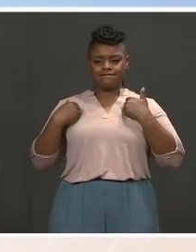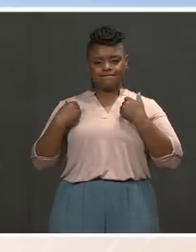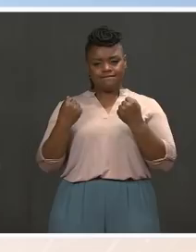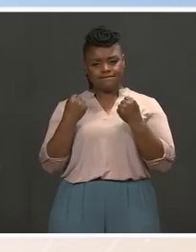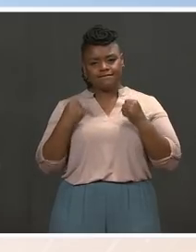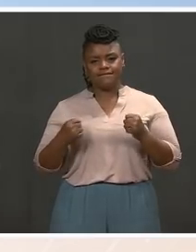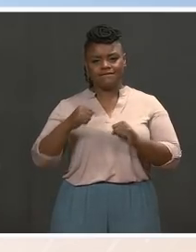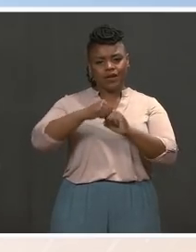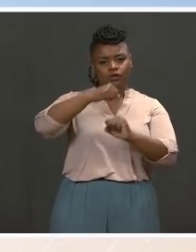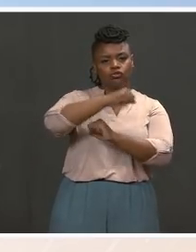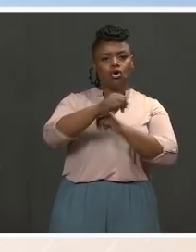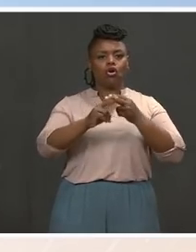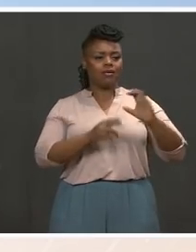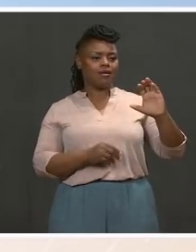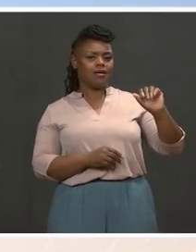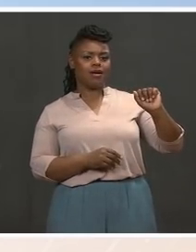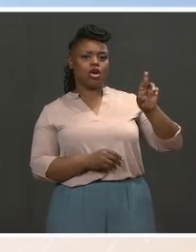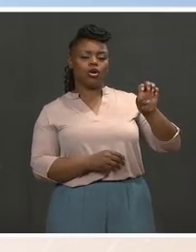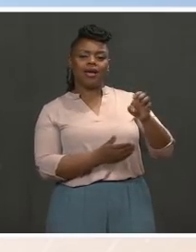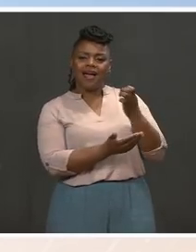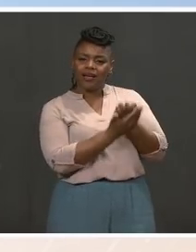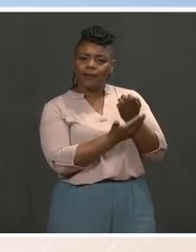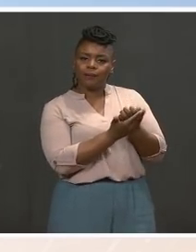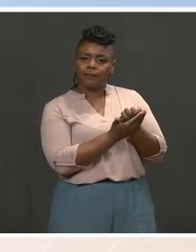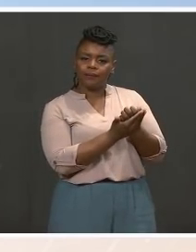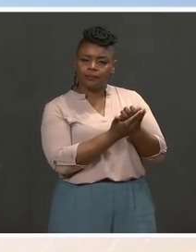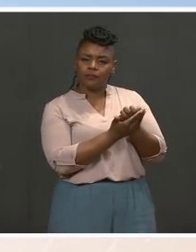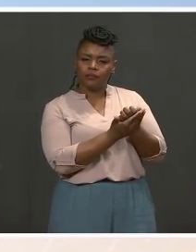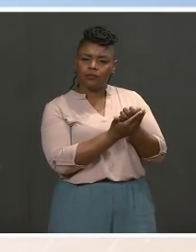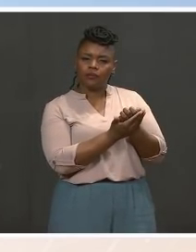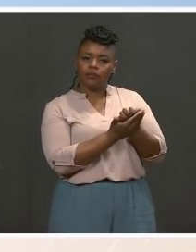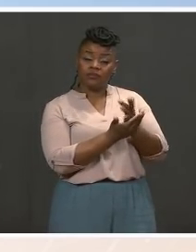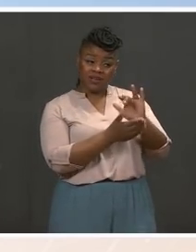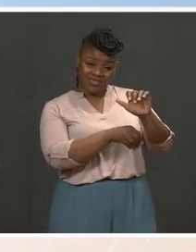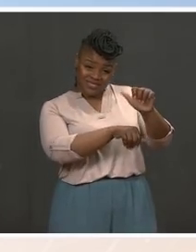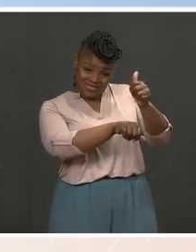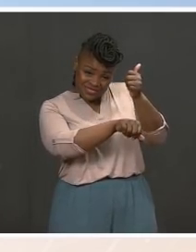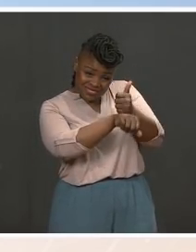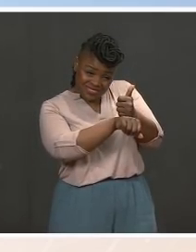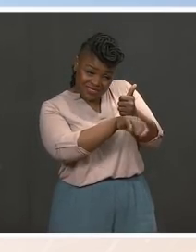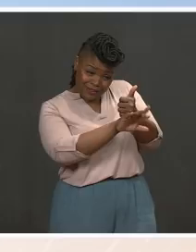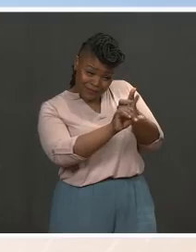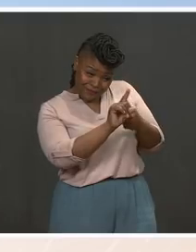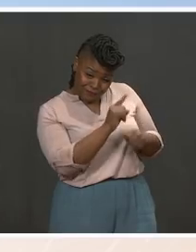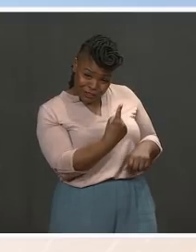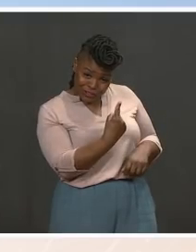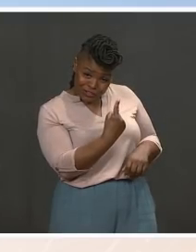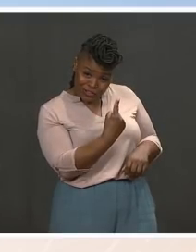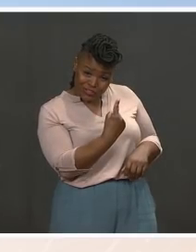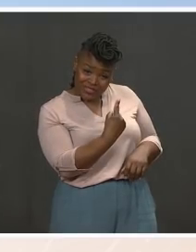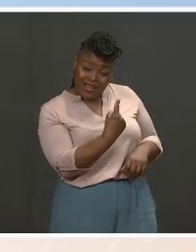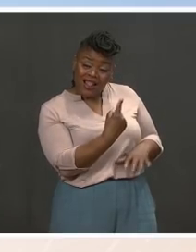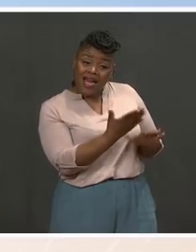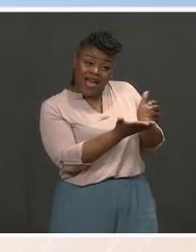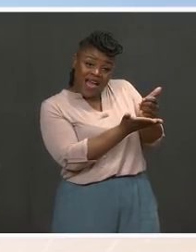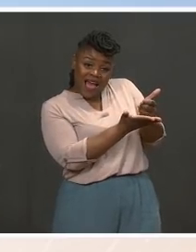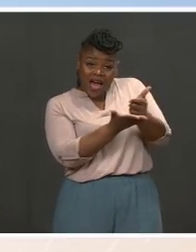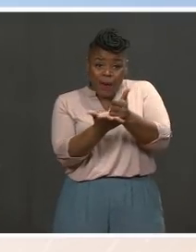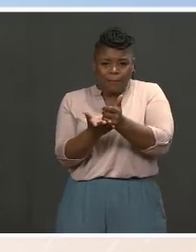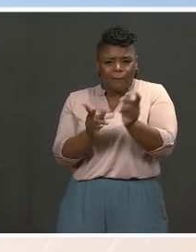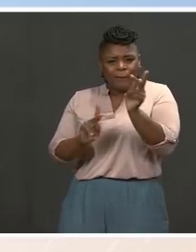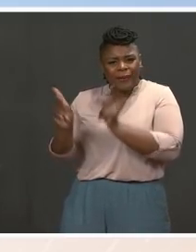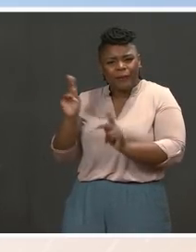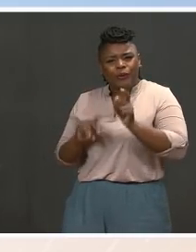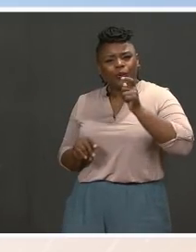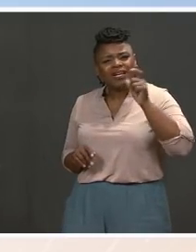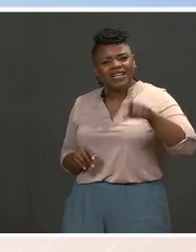around child care, also issues around, you know, how we help families that have someone who needs some extra care or sort of later-in-life issues,